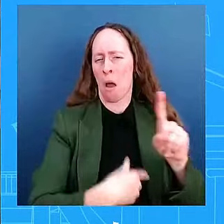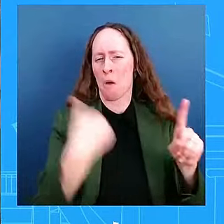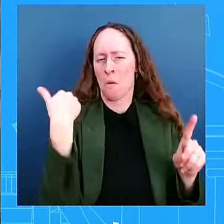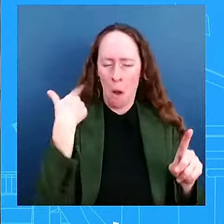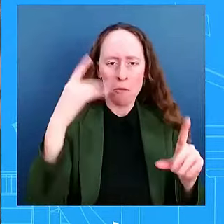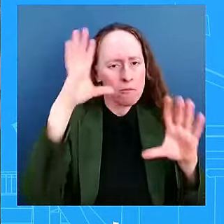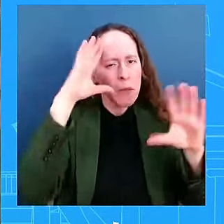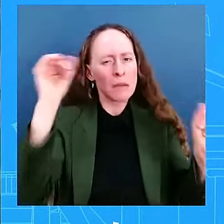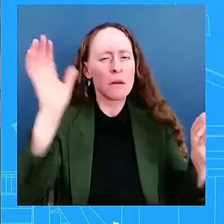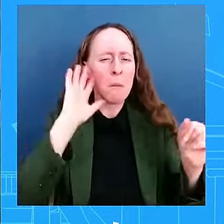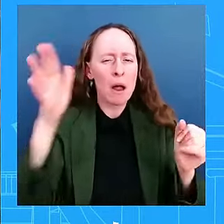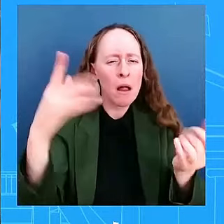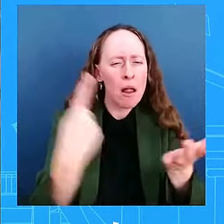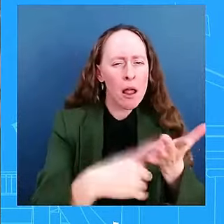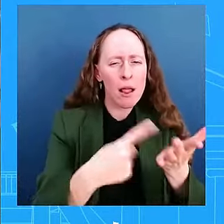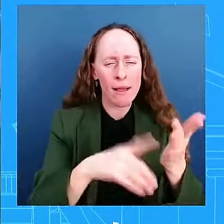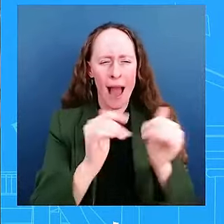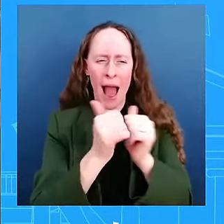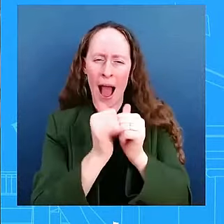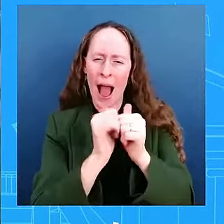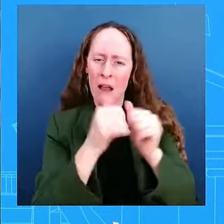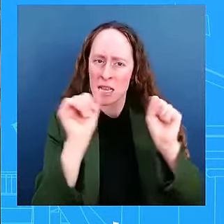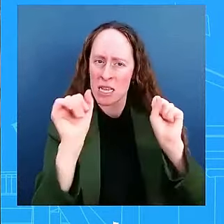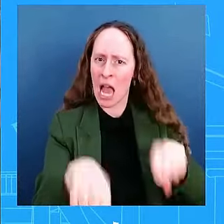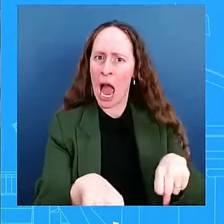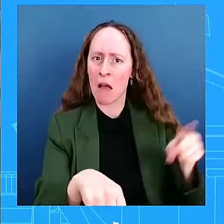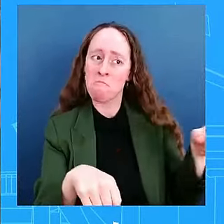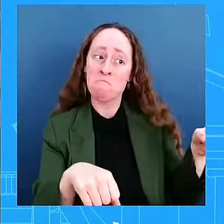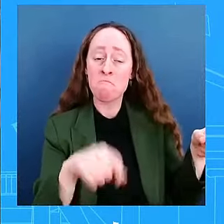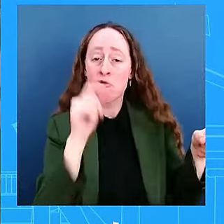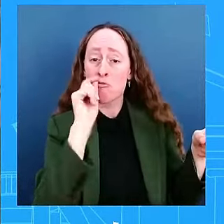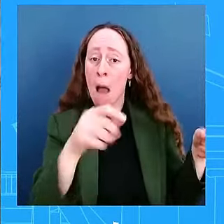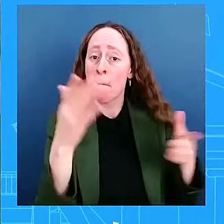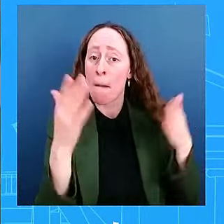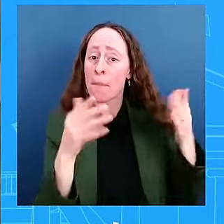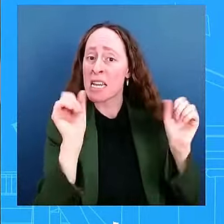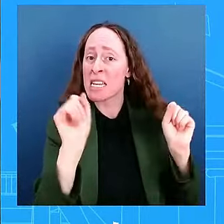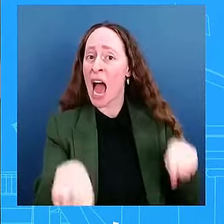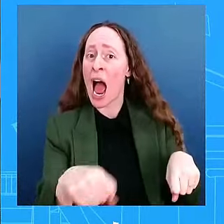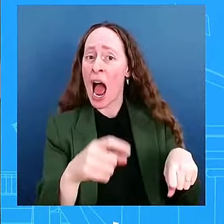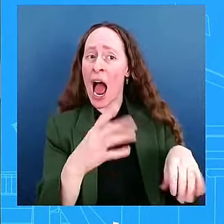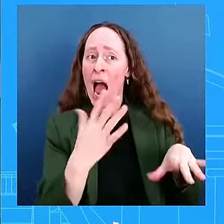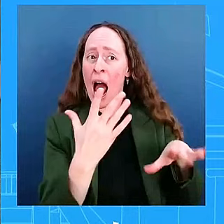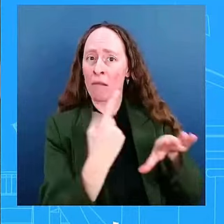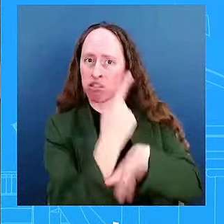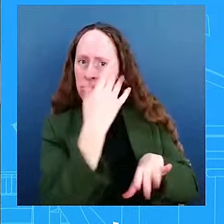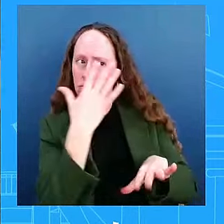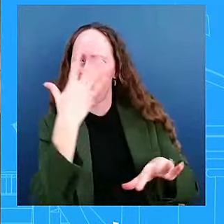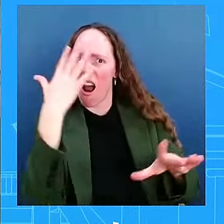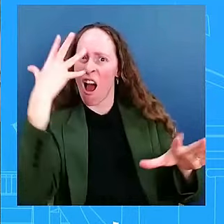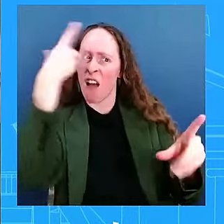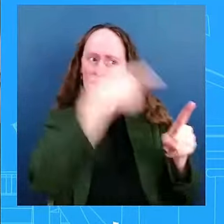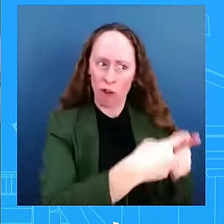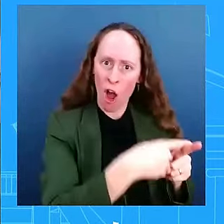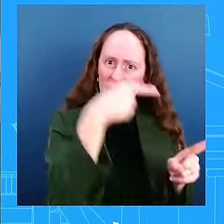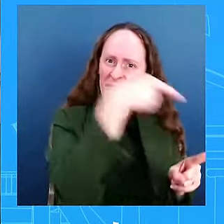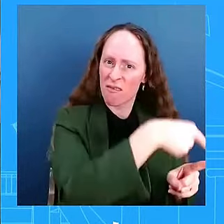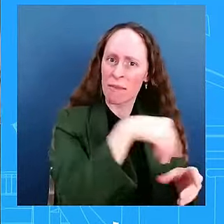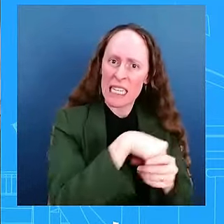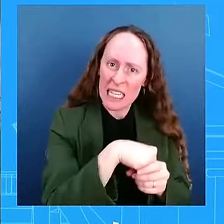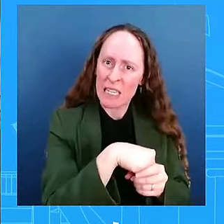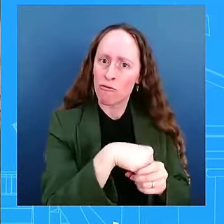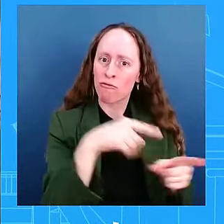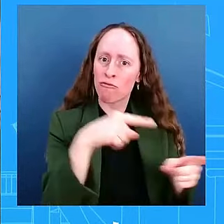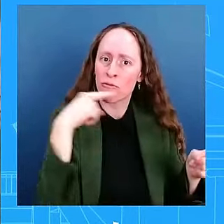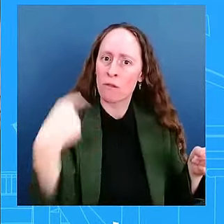fire long-range missiles deeper into Russian territory. Is he heading into this conversation with Zelensky today and, and to this trip to Germany with a decision